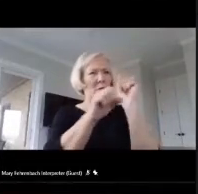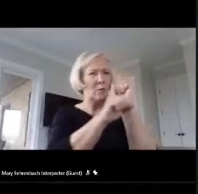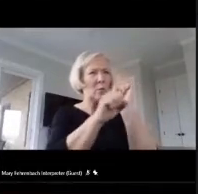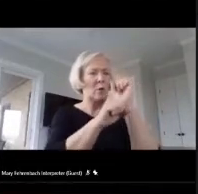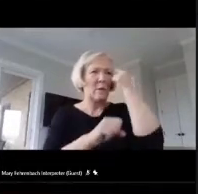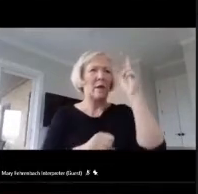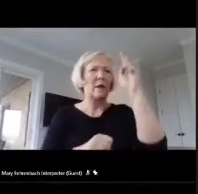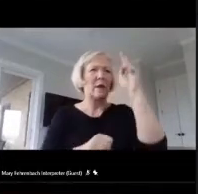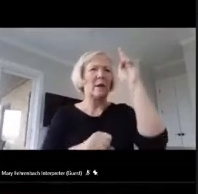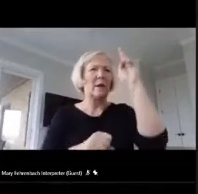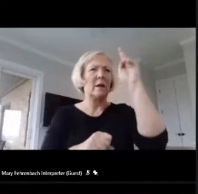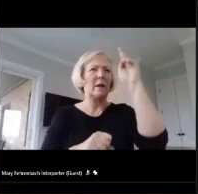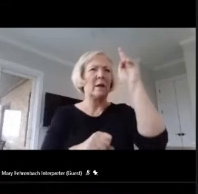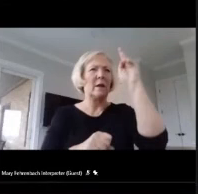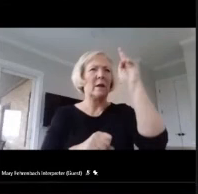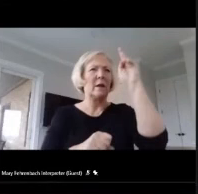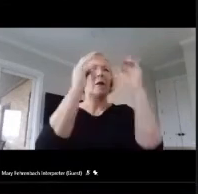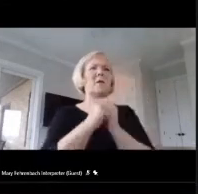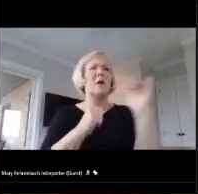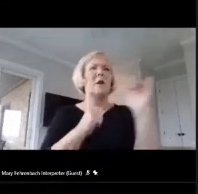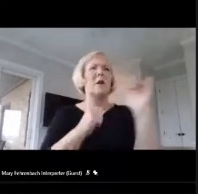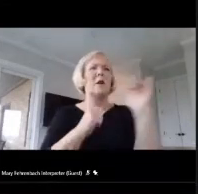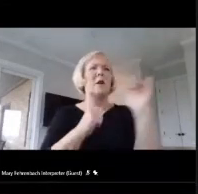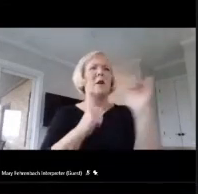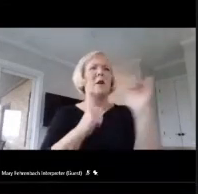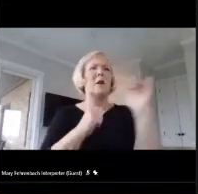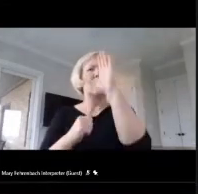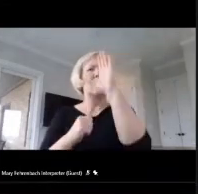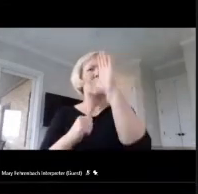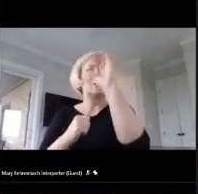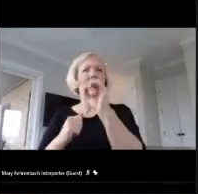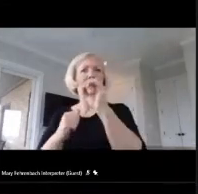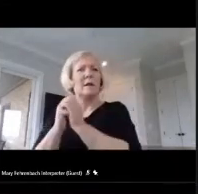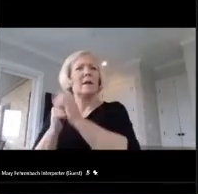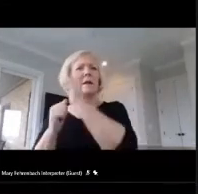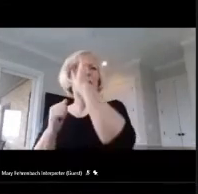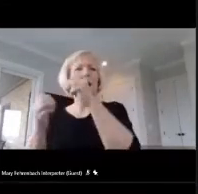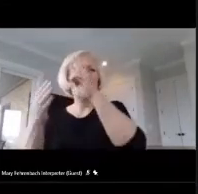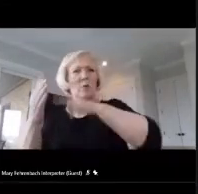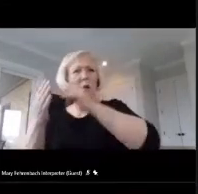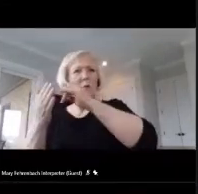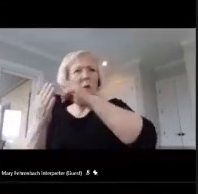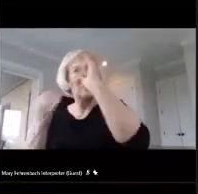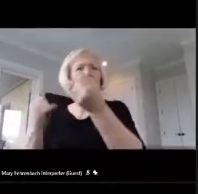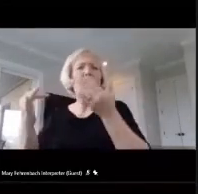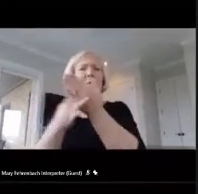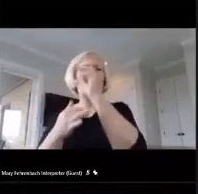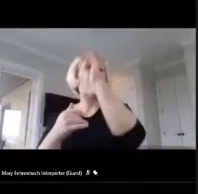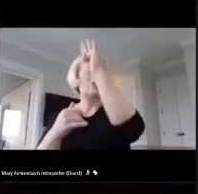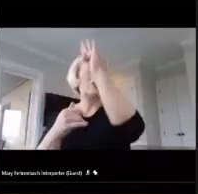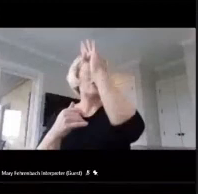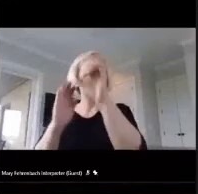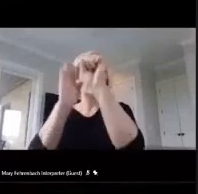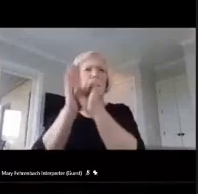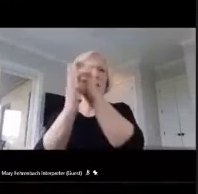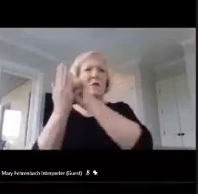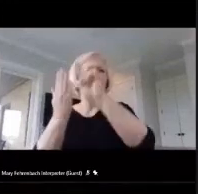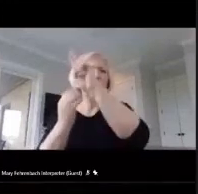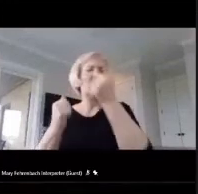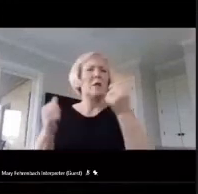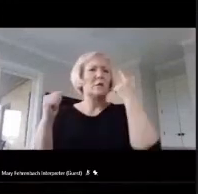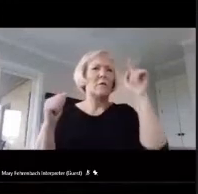Polly also co-directs the Kentucky Reading Project through Murray State University and supports teachers pursuing national board certification.